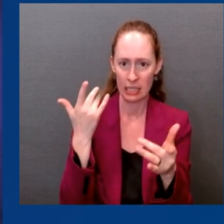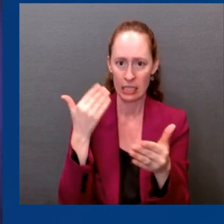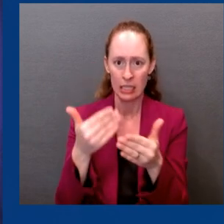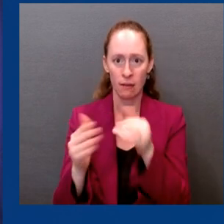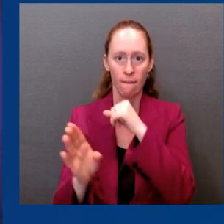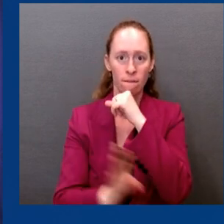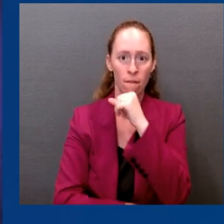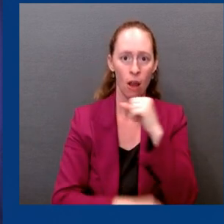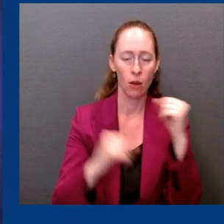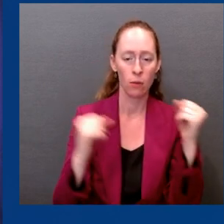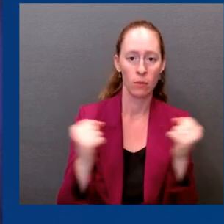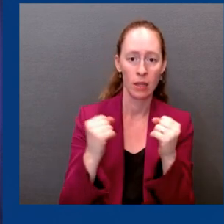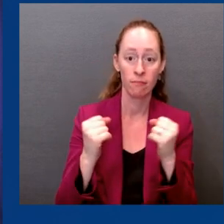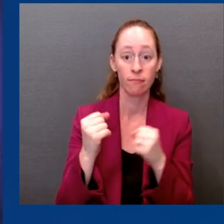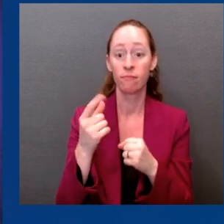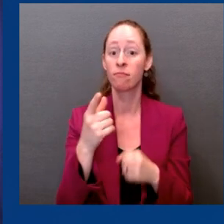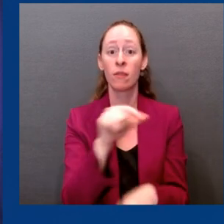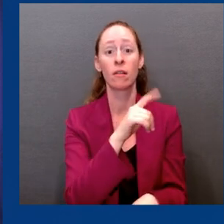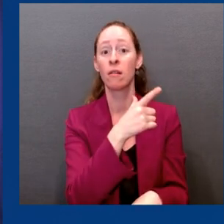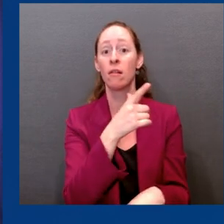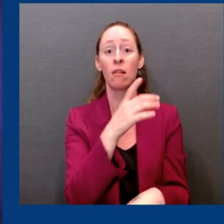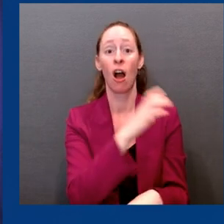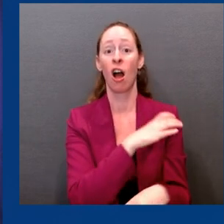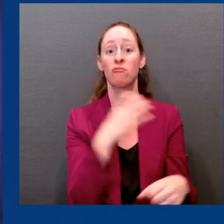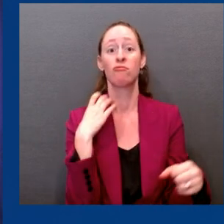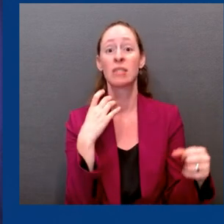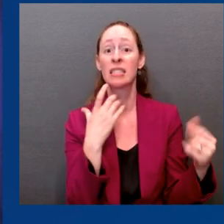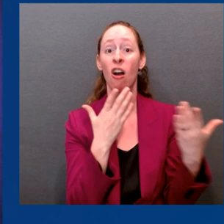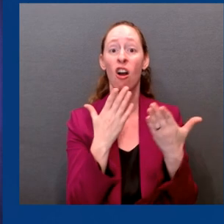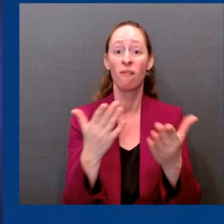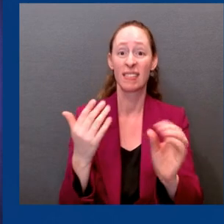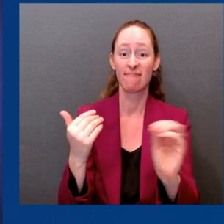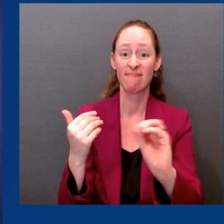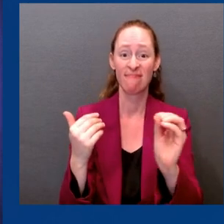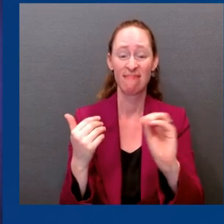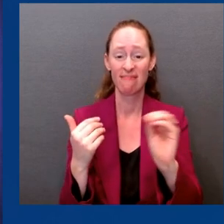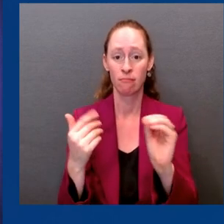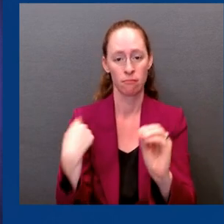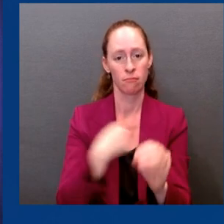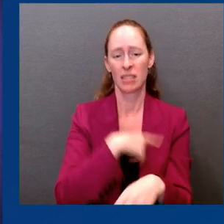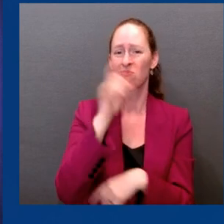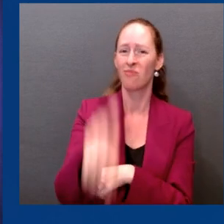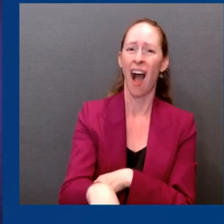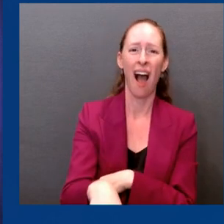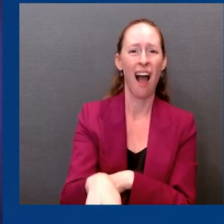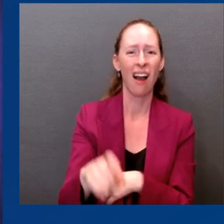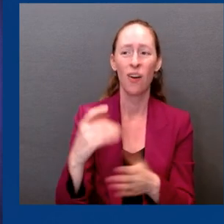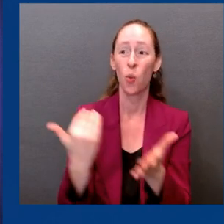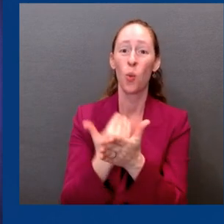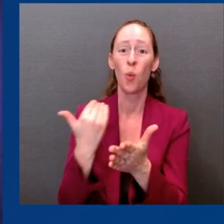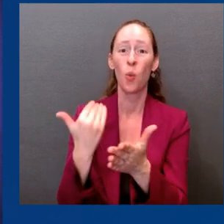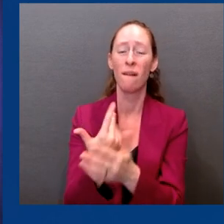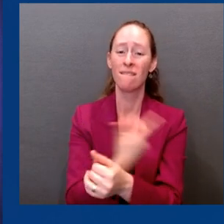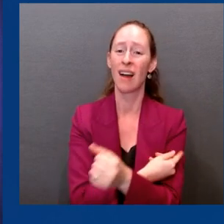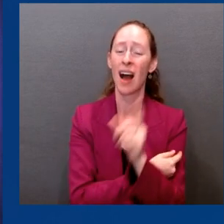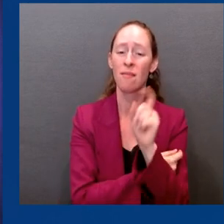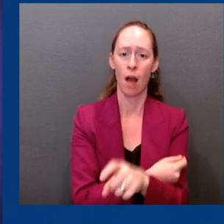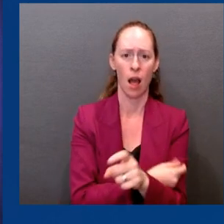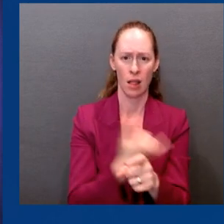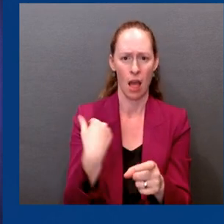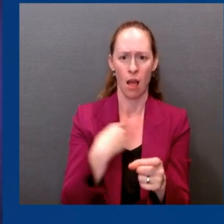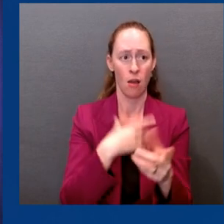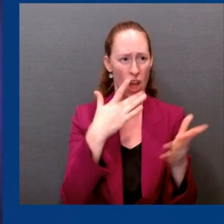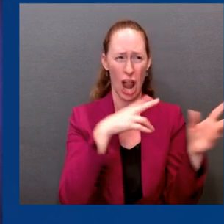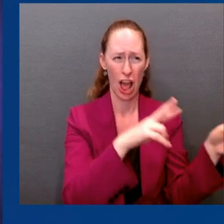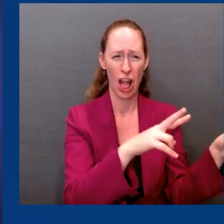fall and winter without having vaccines for Americans, watching Europeans, watching others have access to these bivalent vaccines?